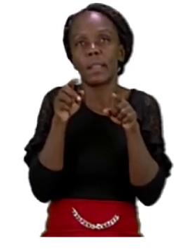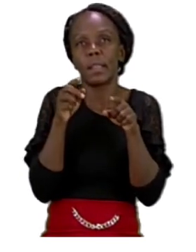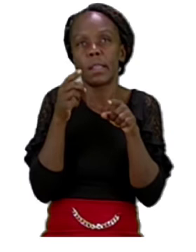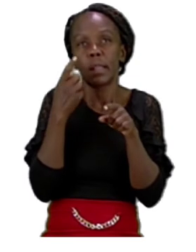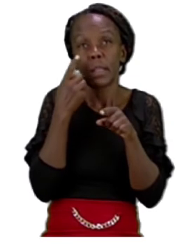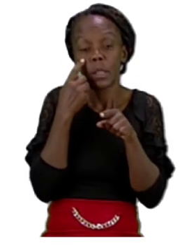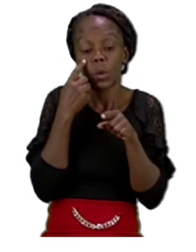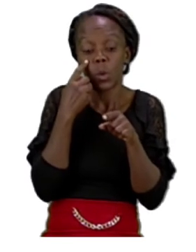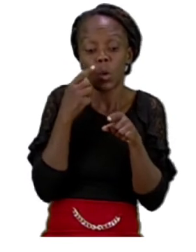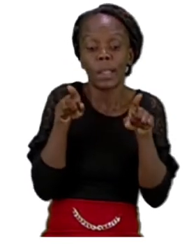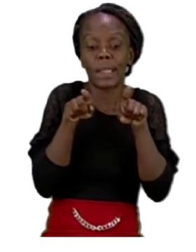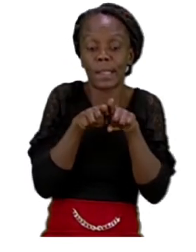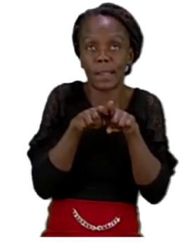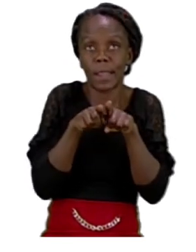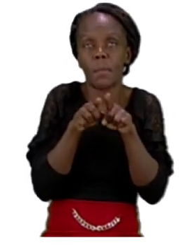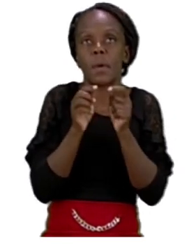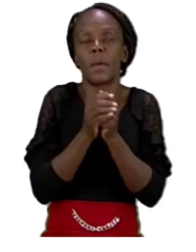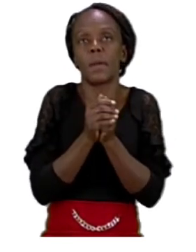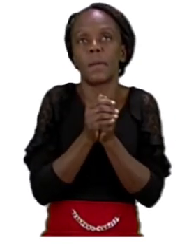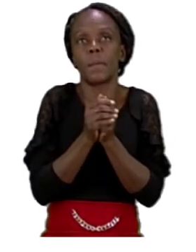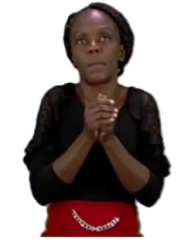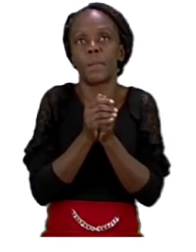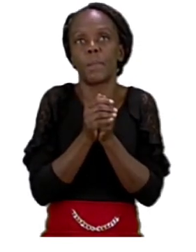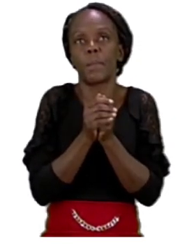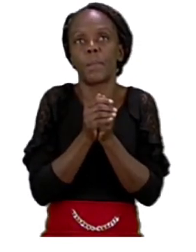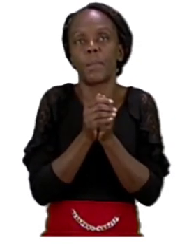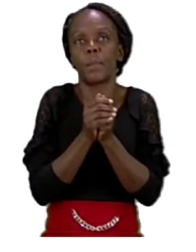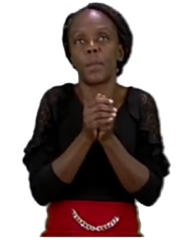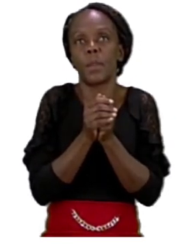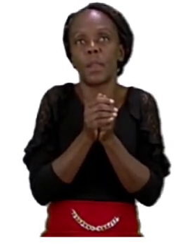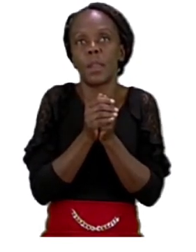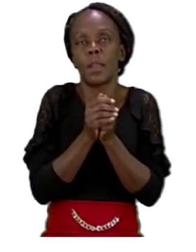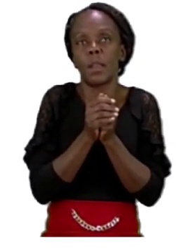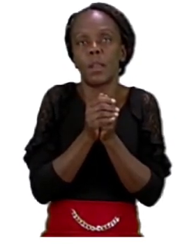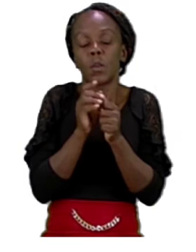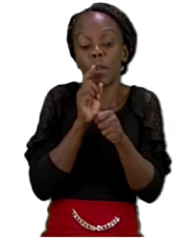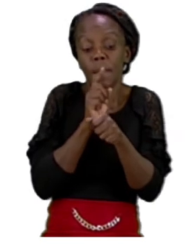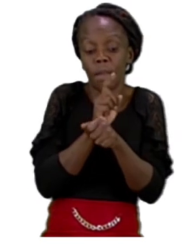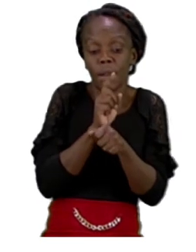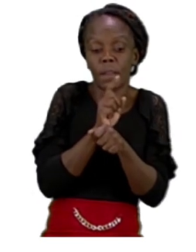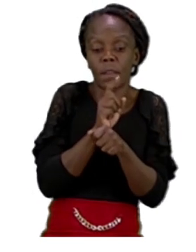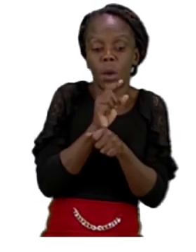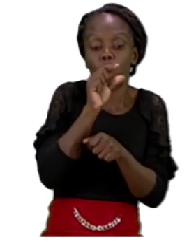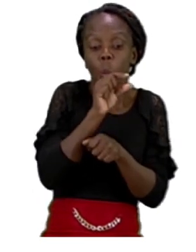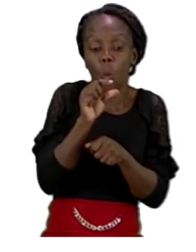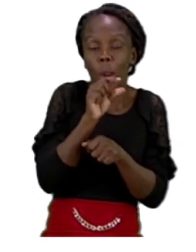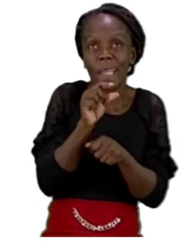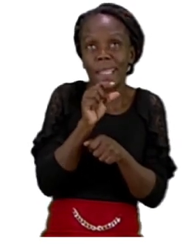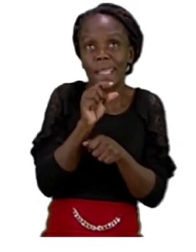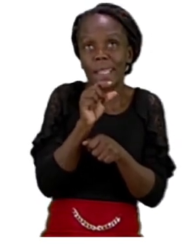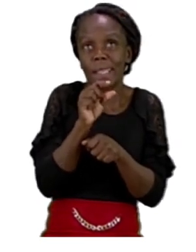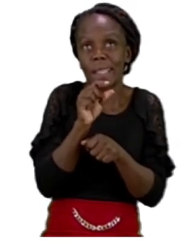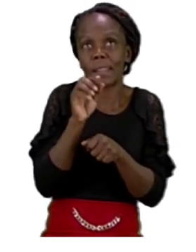you can try and find the rhyming word quicker. Remember, sometimes there's more than one rhyming word. So you need to